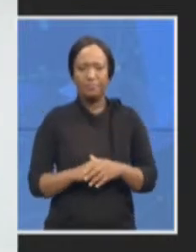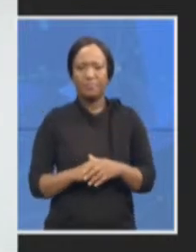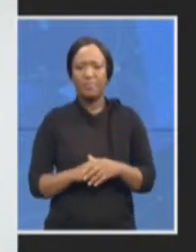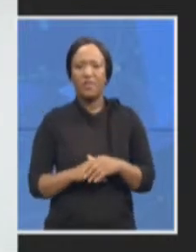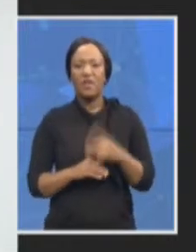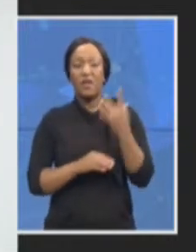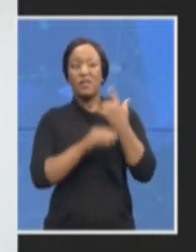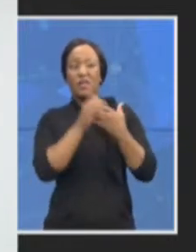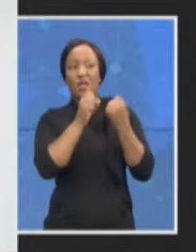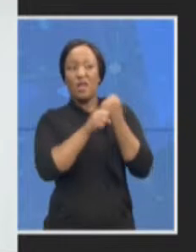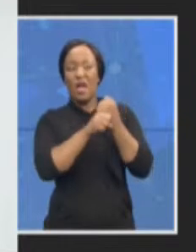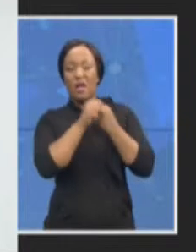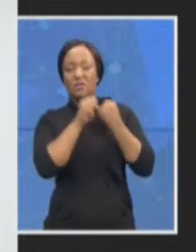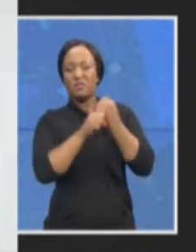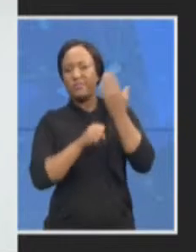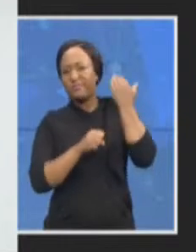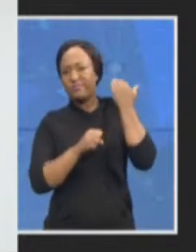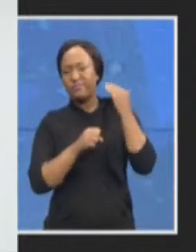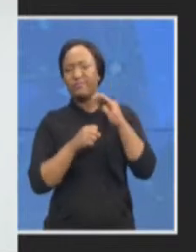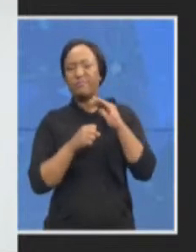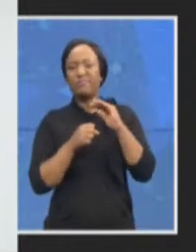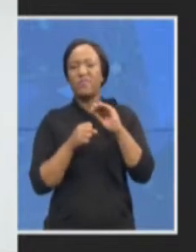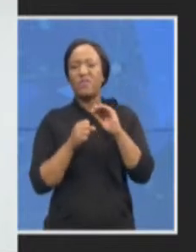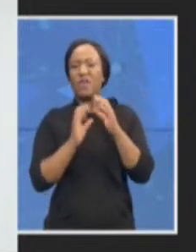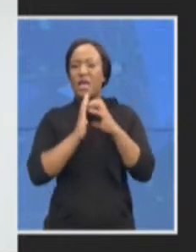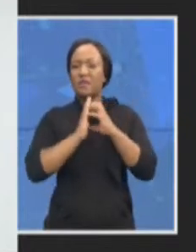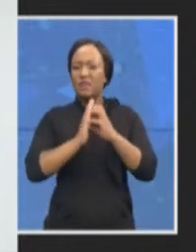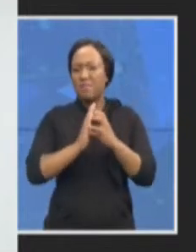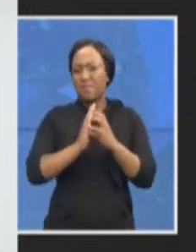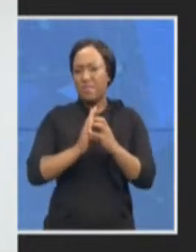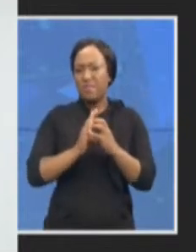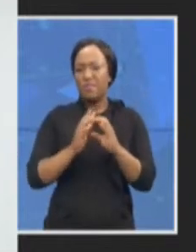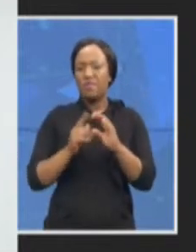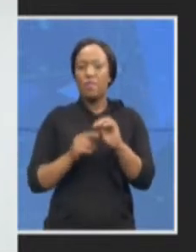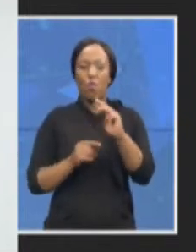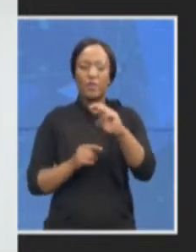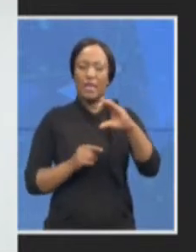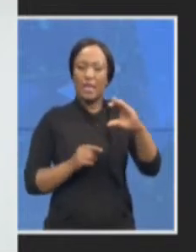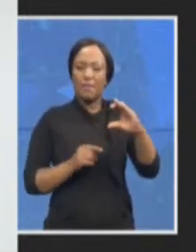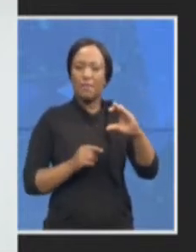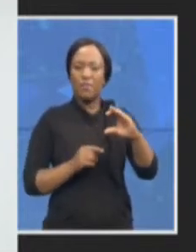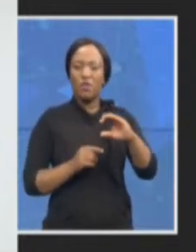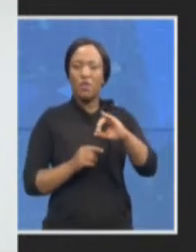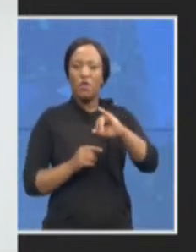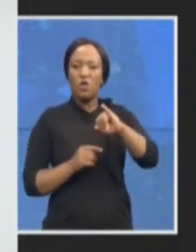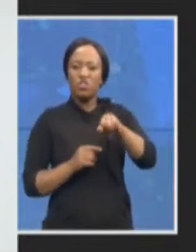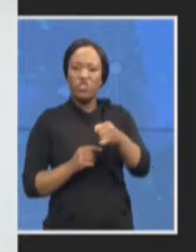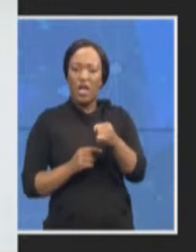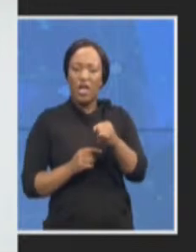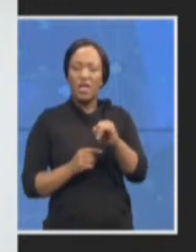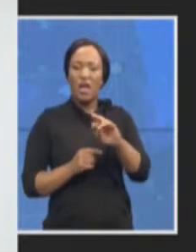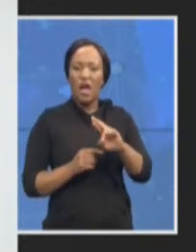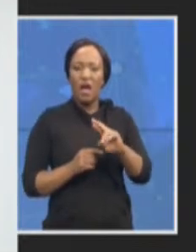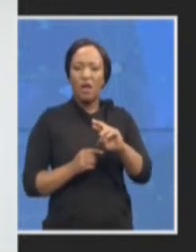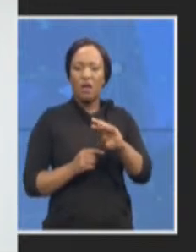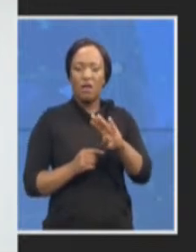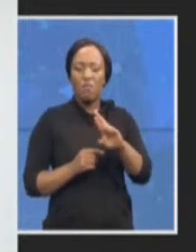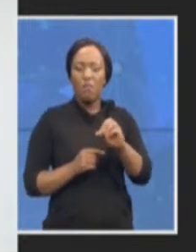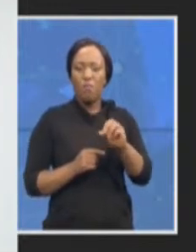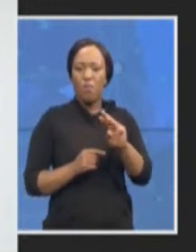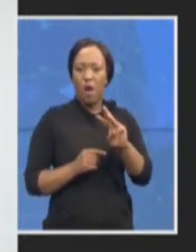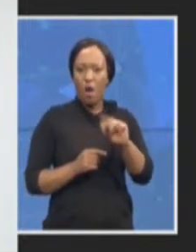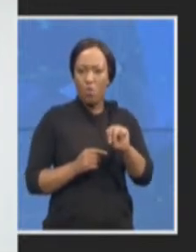that arose within the Western Cape of J. Arthur Brown and you will recall the attempts that the